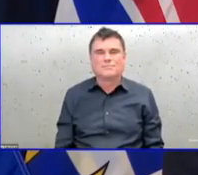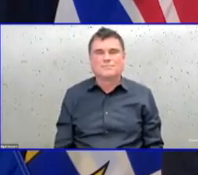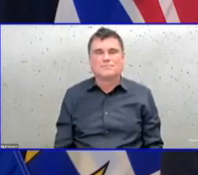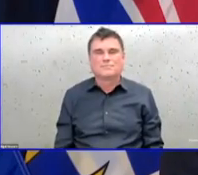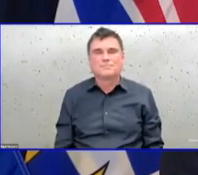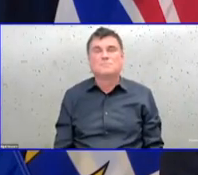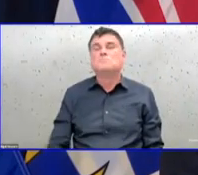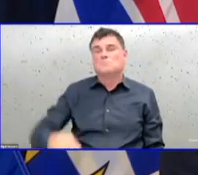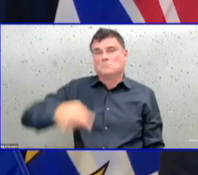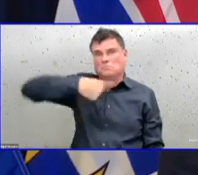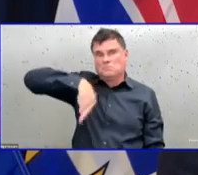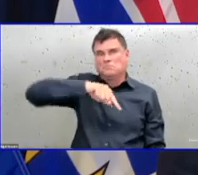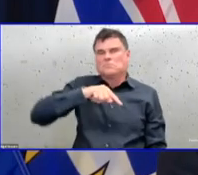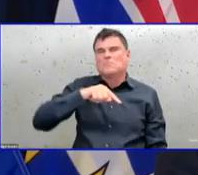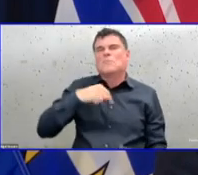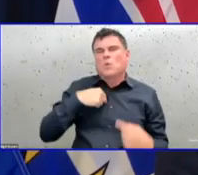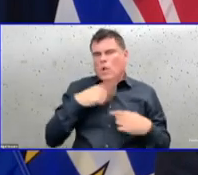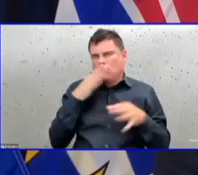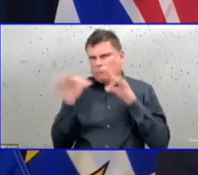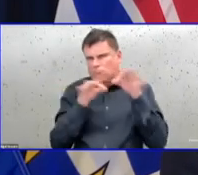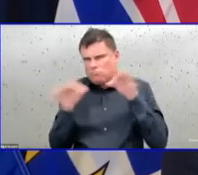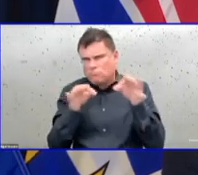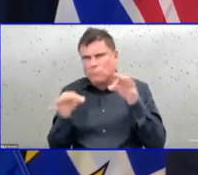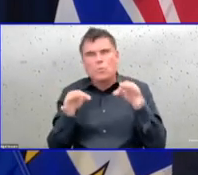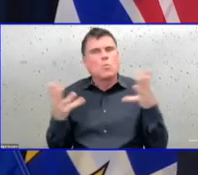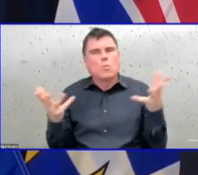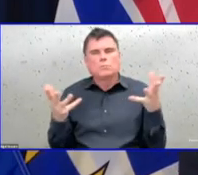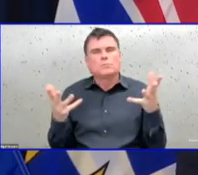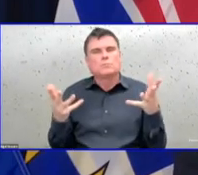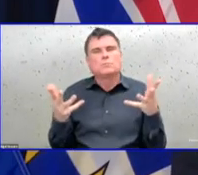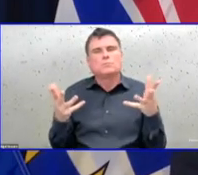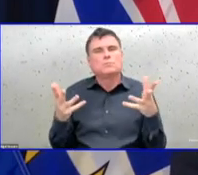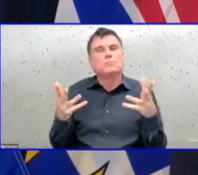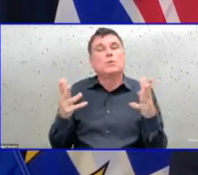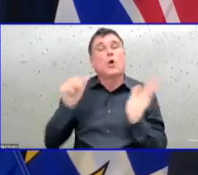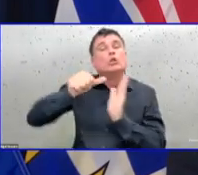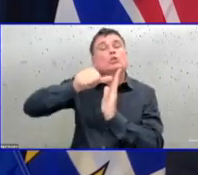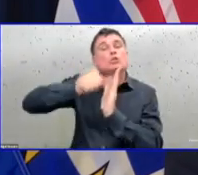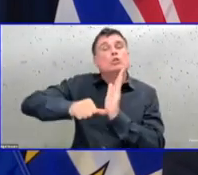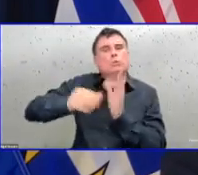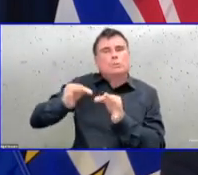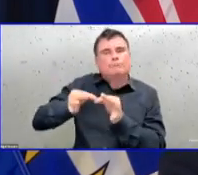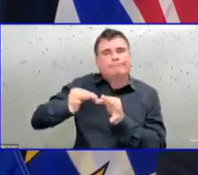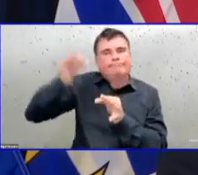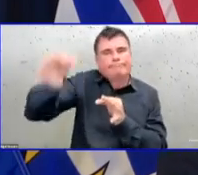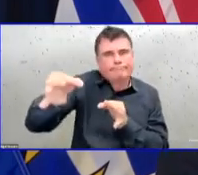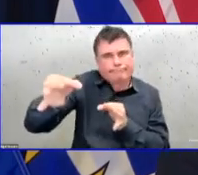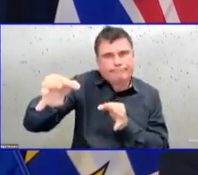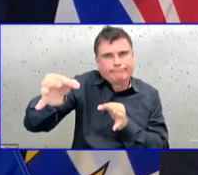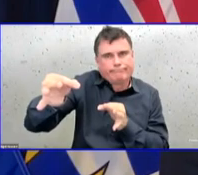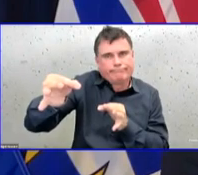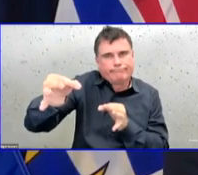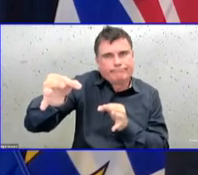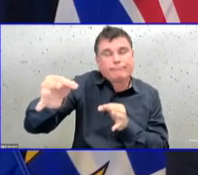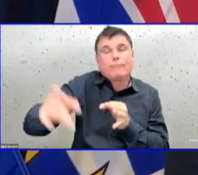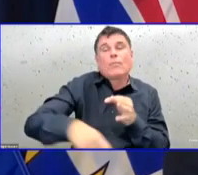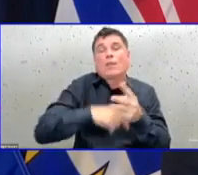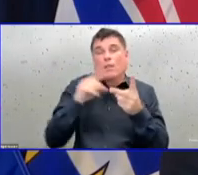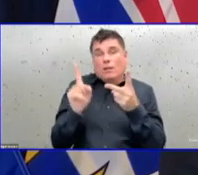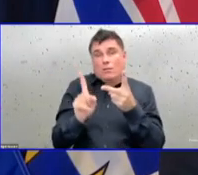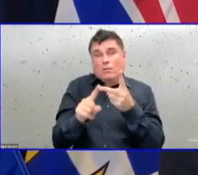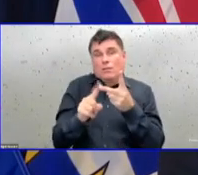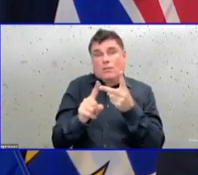-term care and assisted living. With respect to mandatory vaccinations for healthcare workers. Approximately two percent